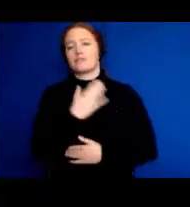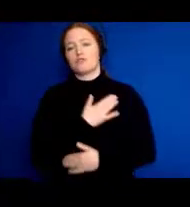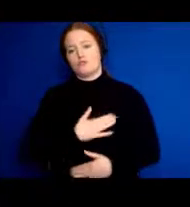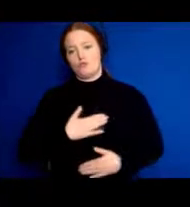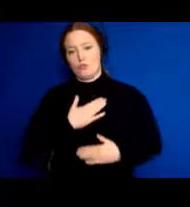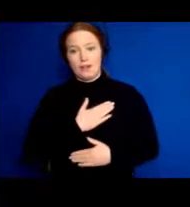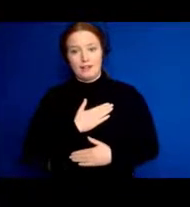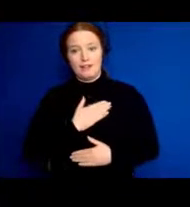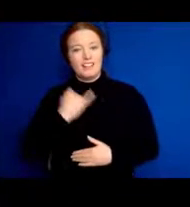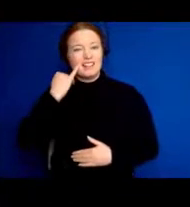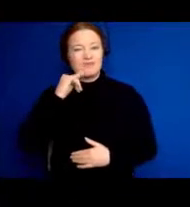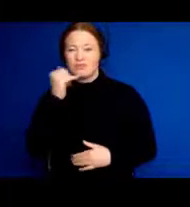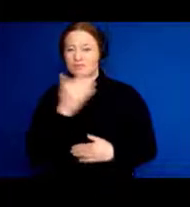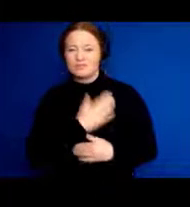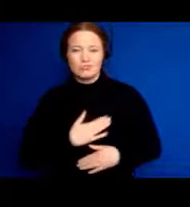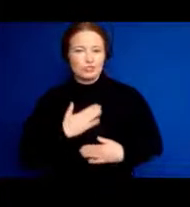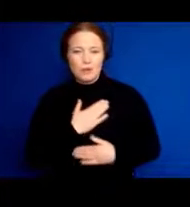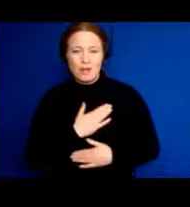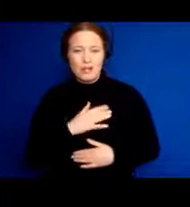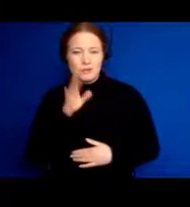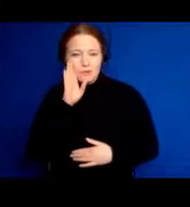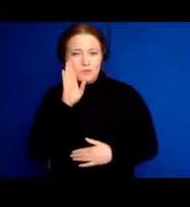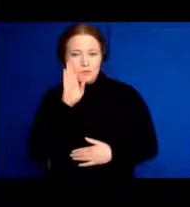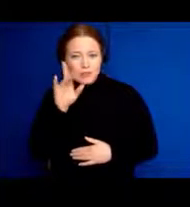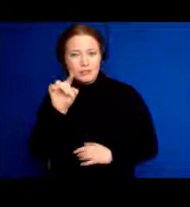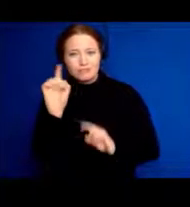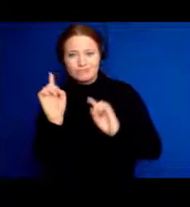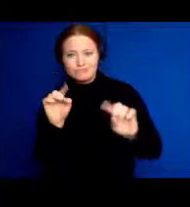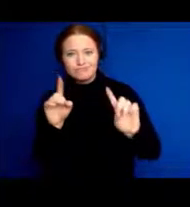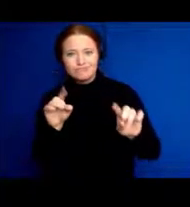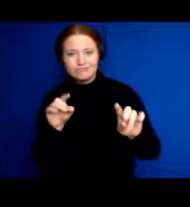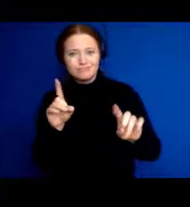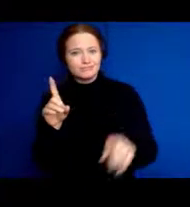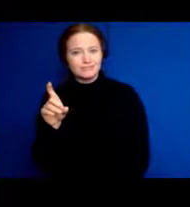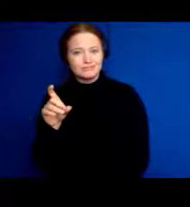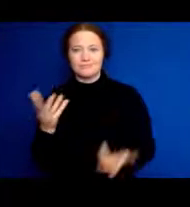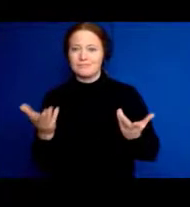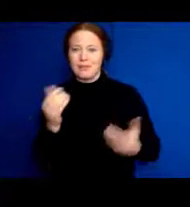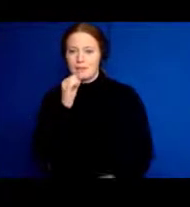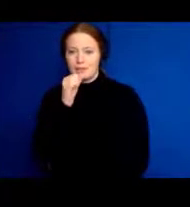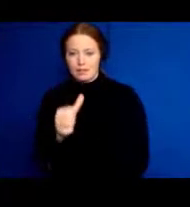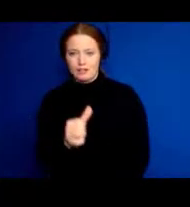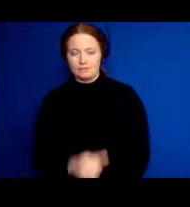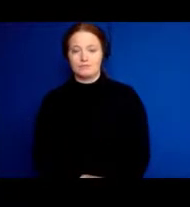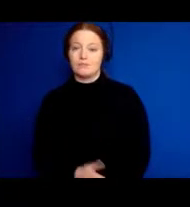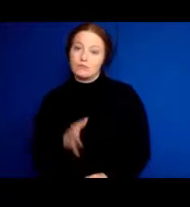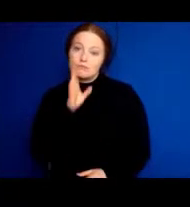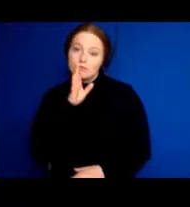And don't underestimate the value that this could give you. Next slide.